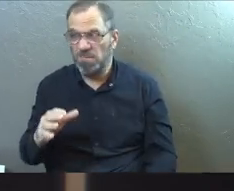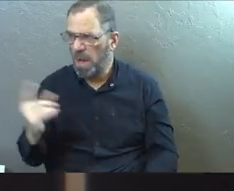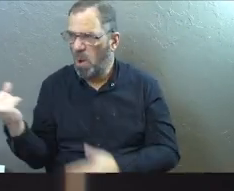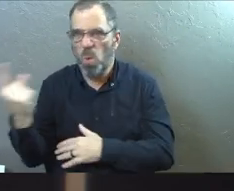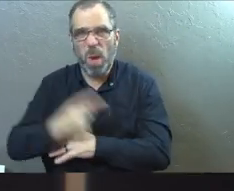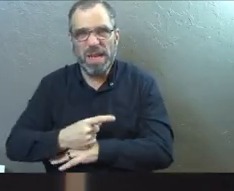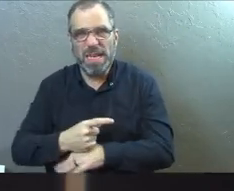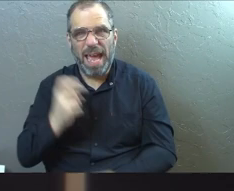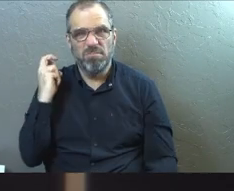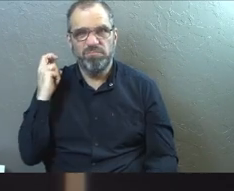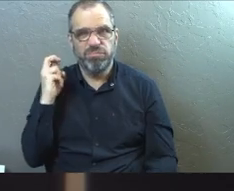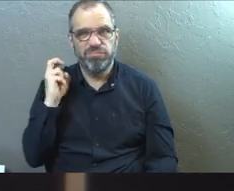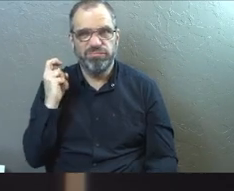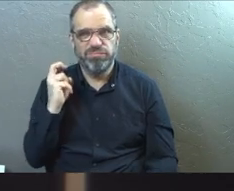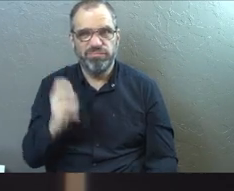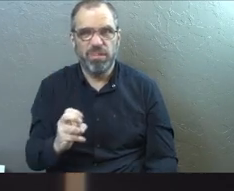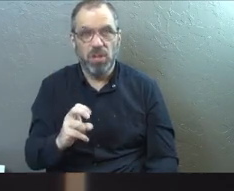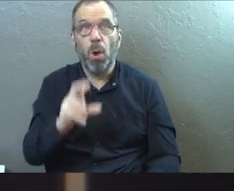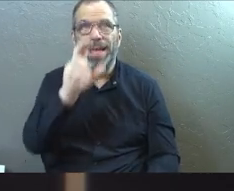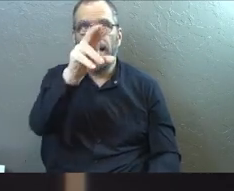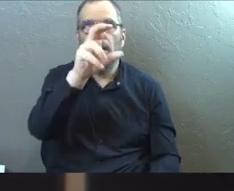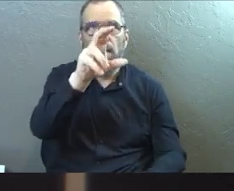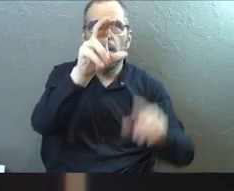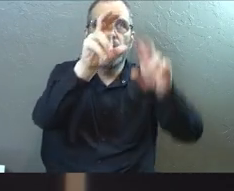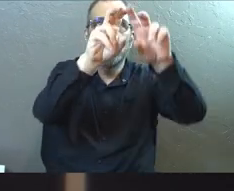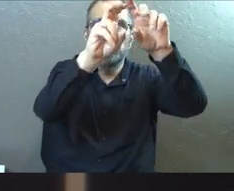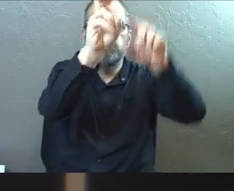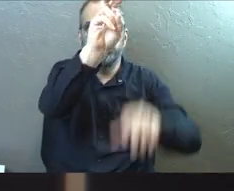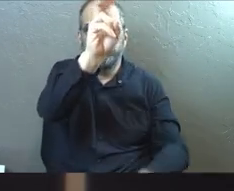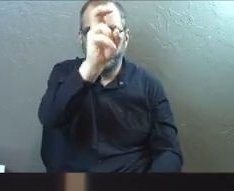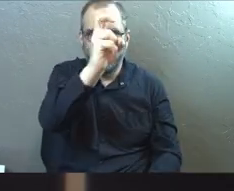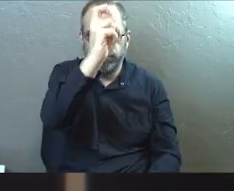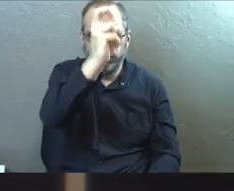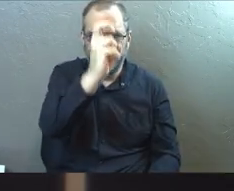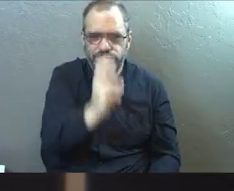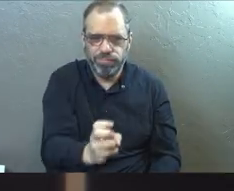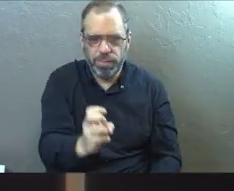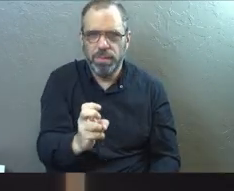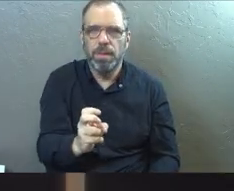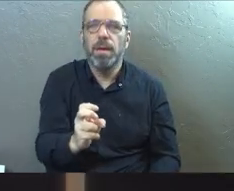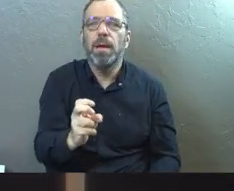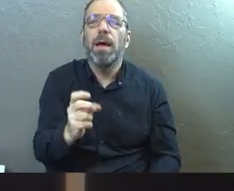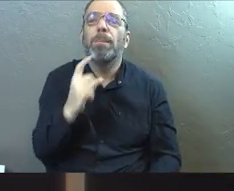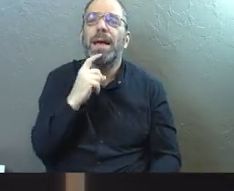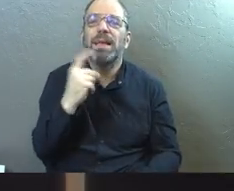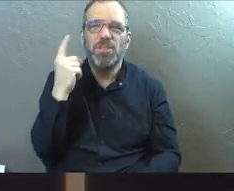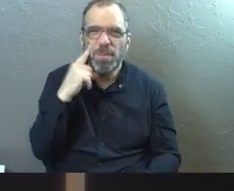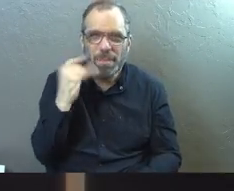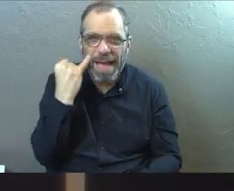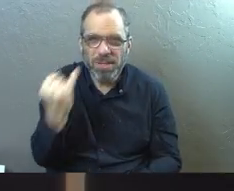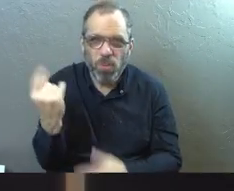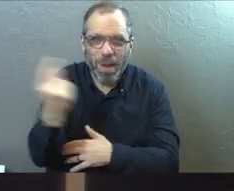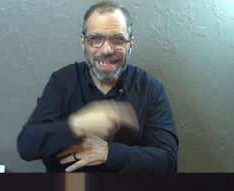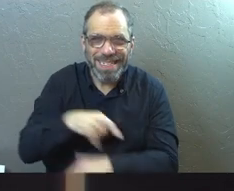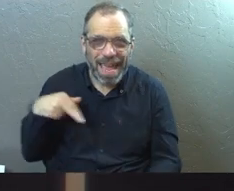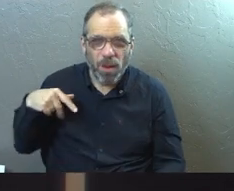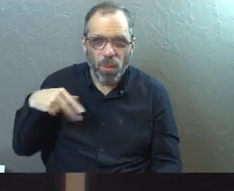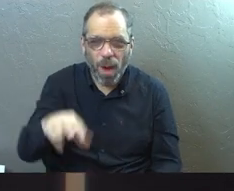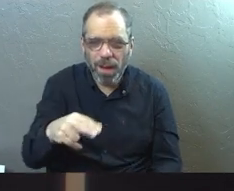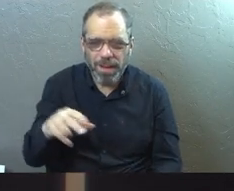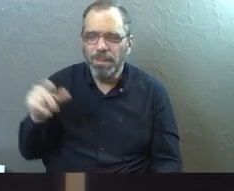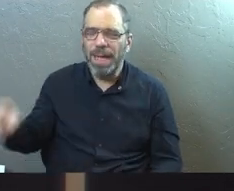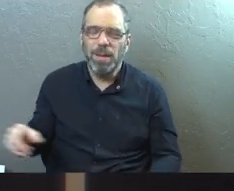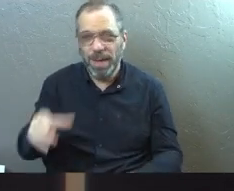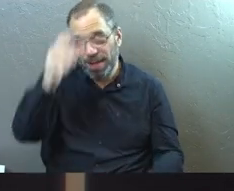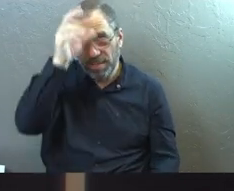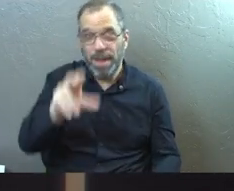about a day's time to get to Peter. So close trip for them. We're talking about a close trip. Yeah, imagine walking a day, right? But he sends